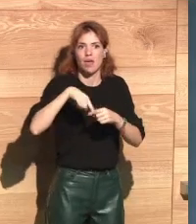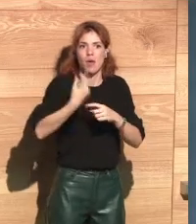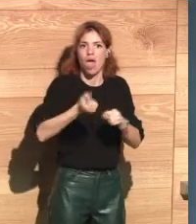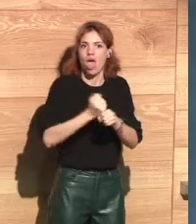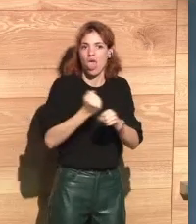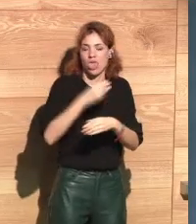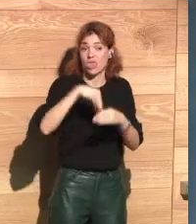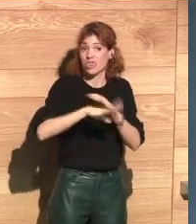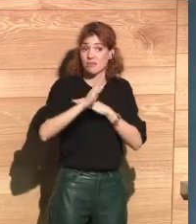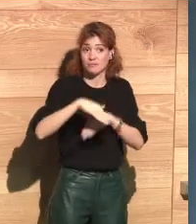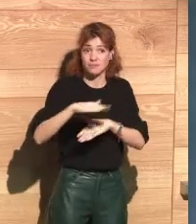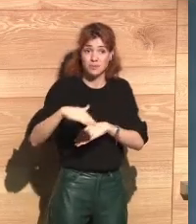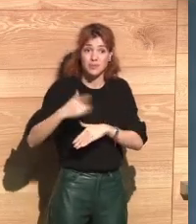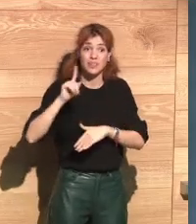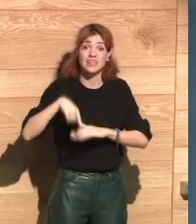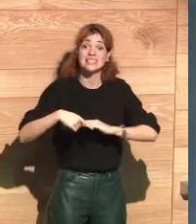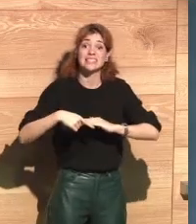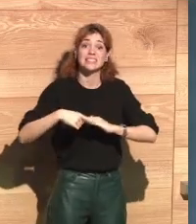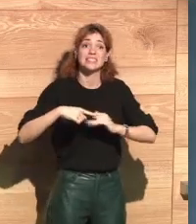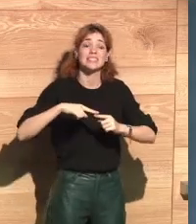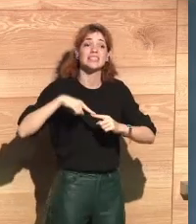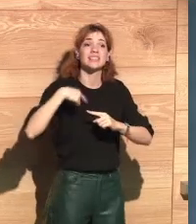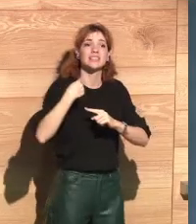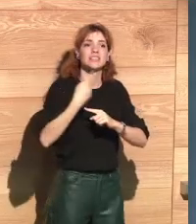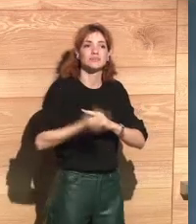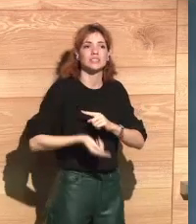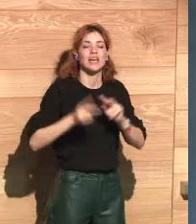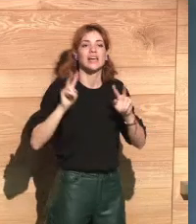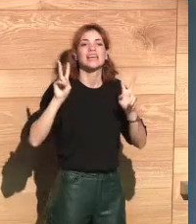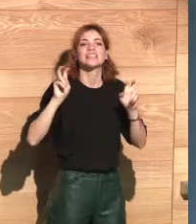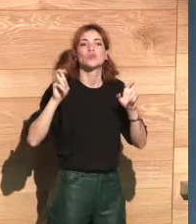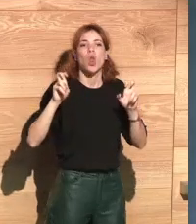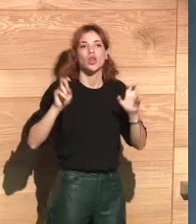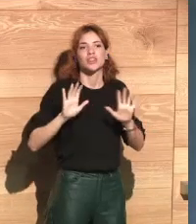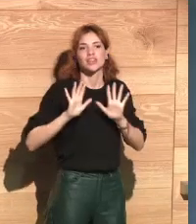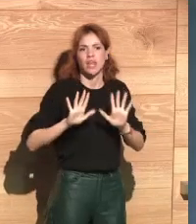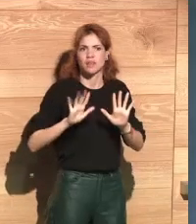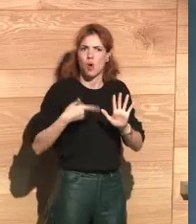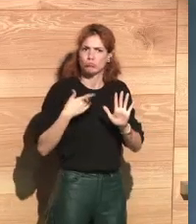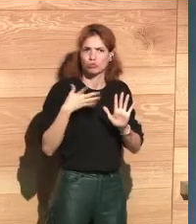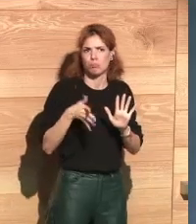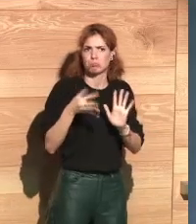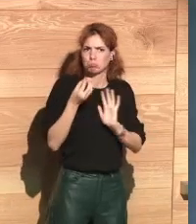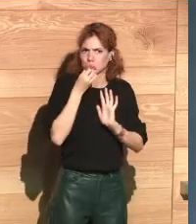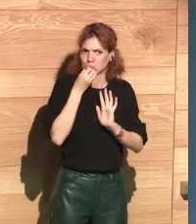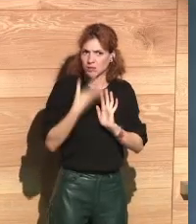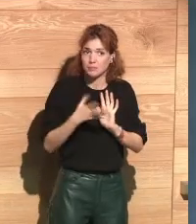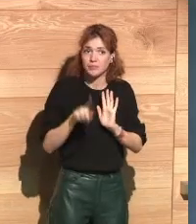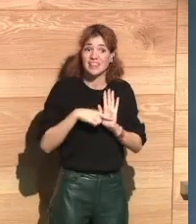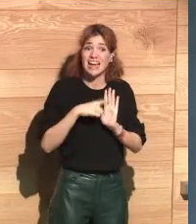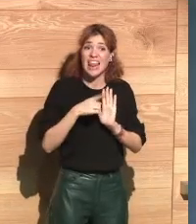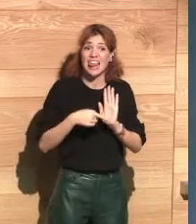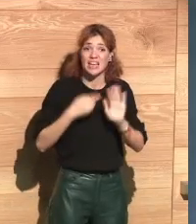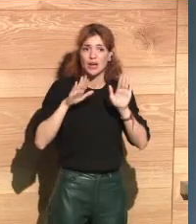certain aspects like not being able to establish any exception about many of the